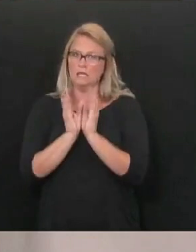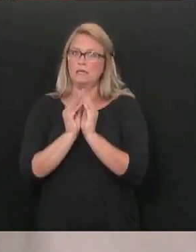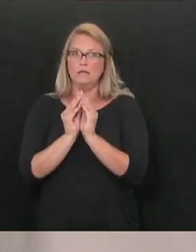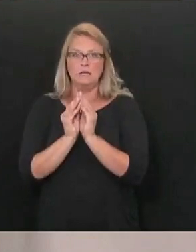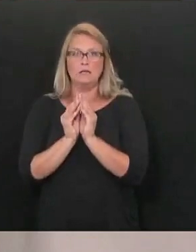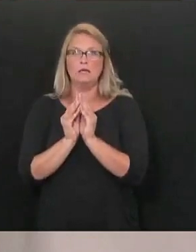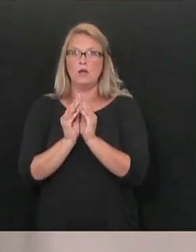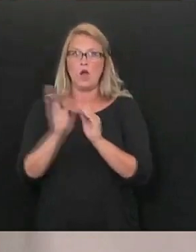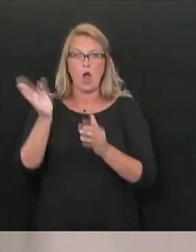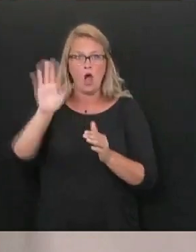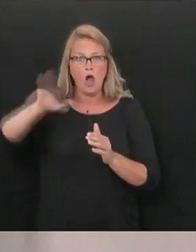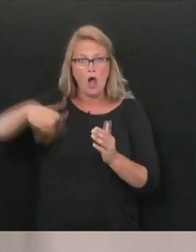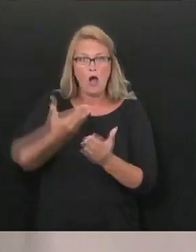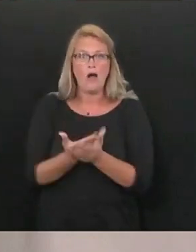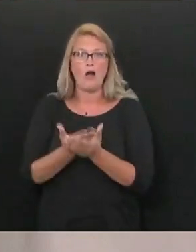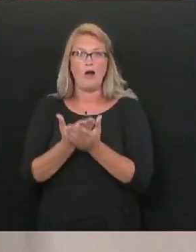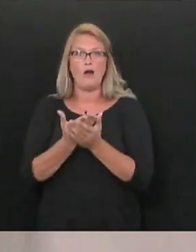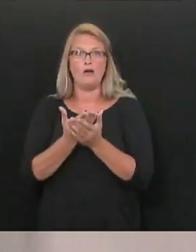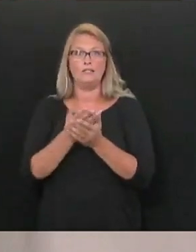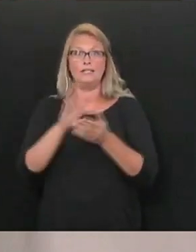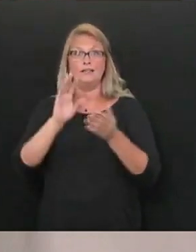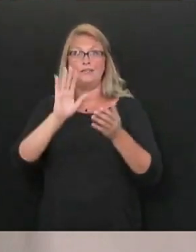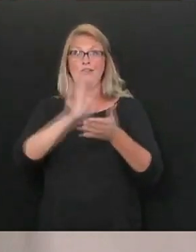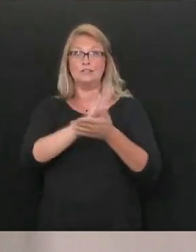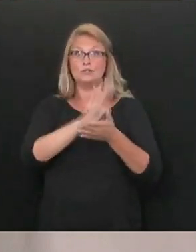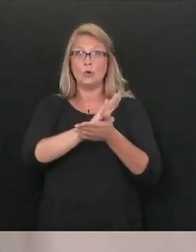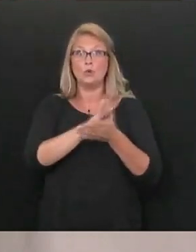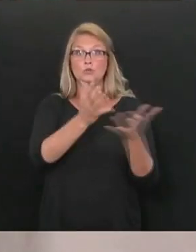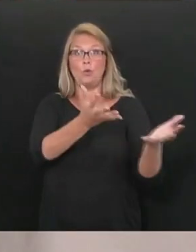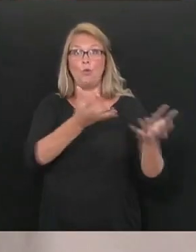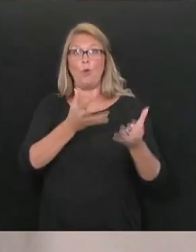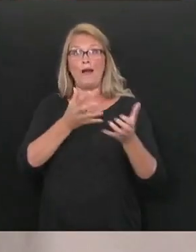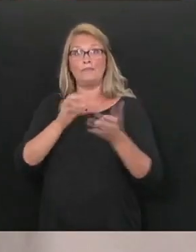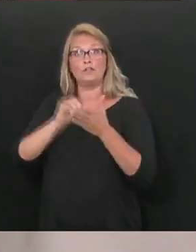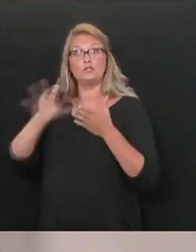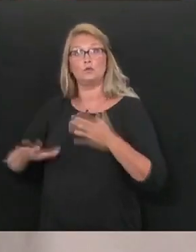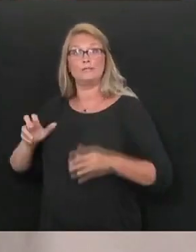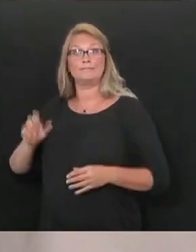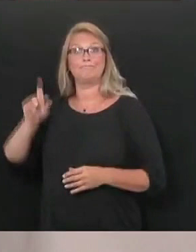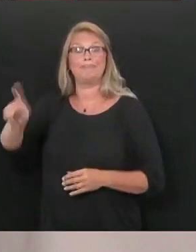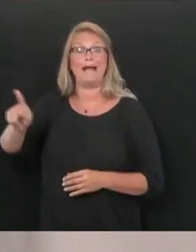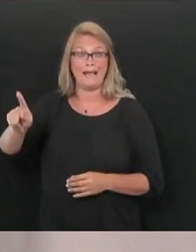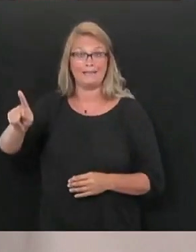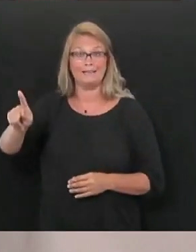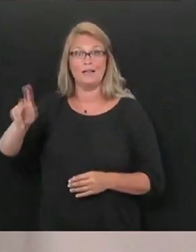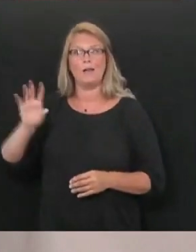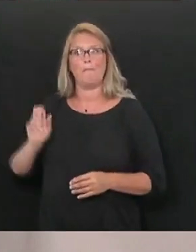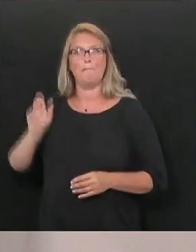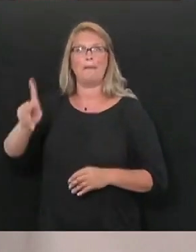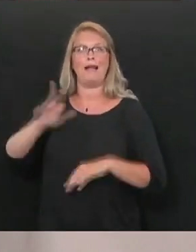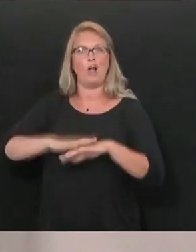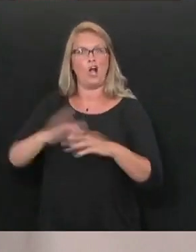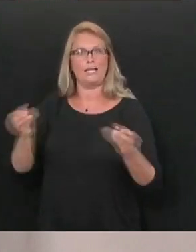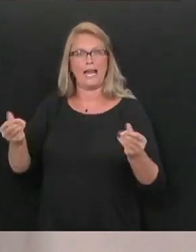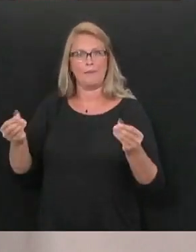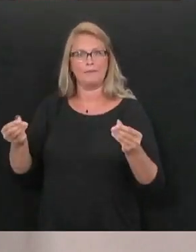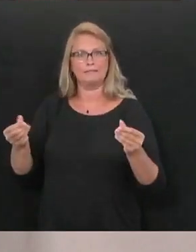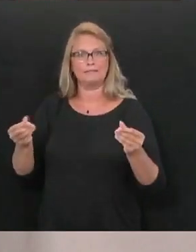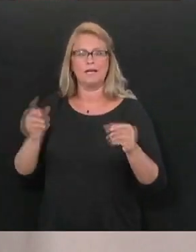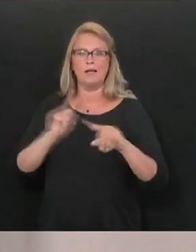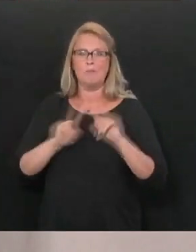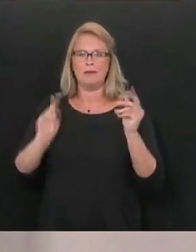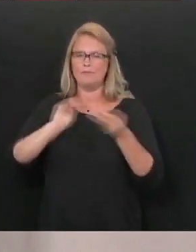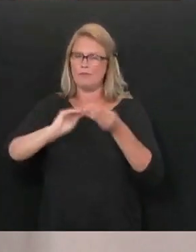all of our schools want the kids back and the kids want to be back in school and want to be back on campus. The number